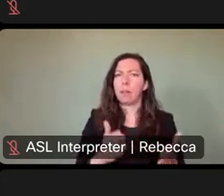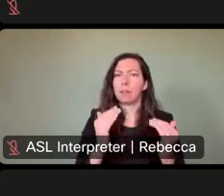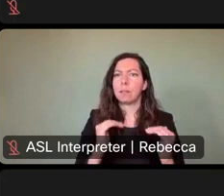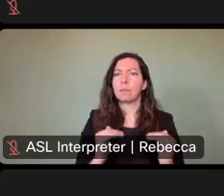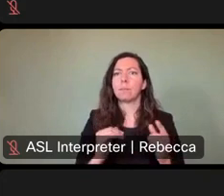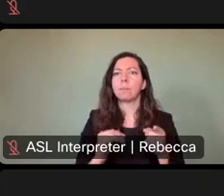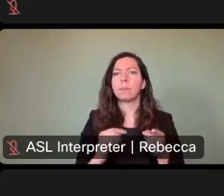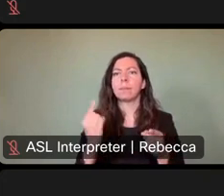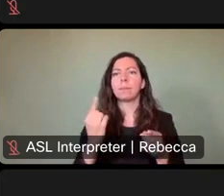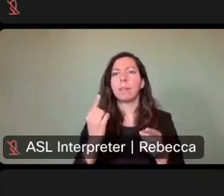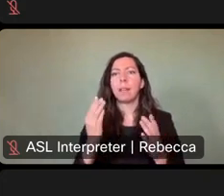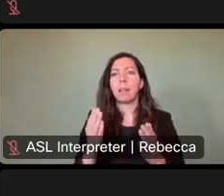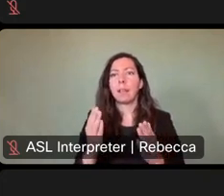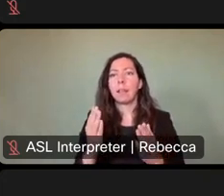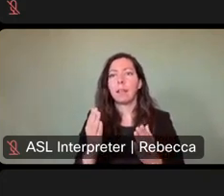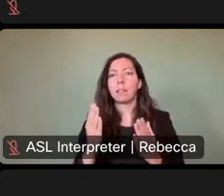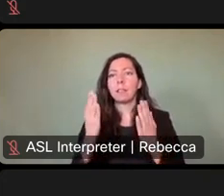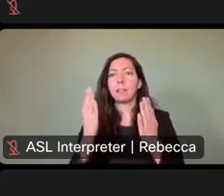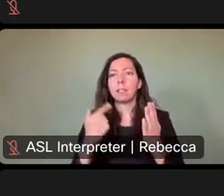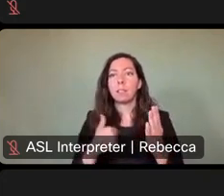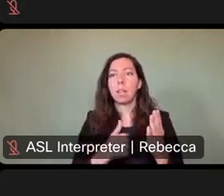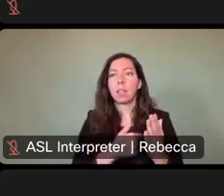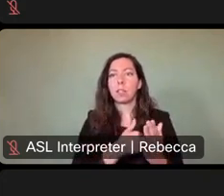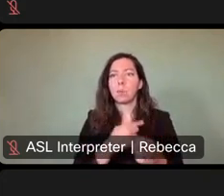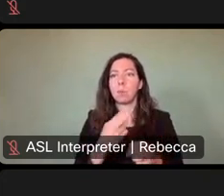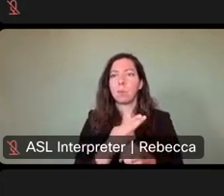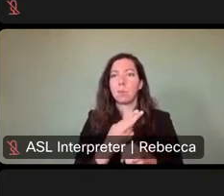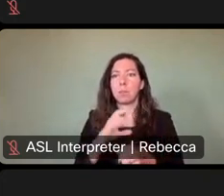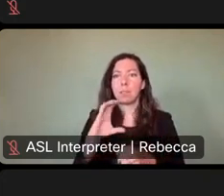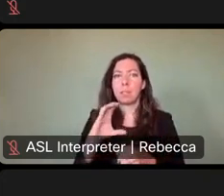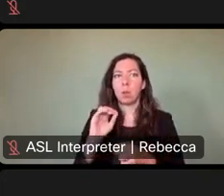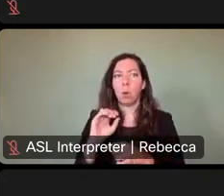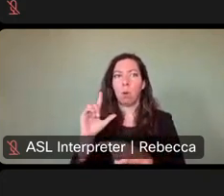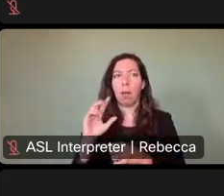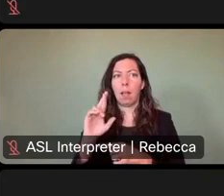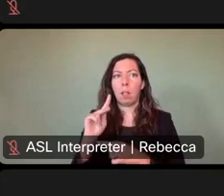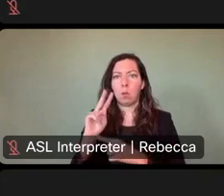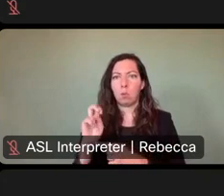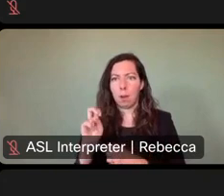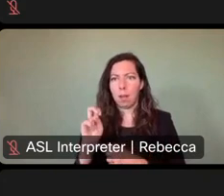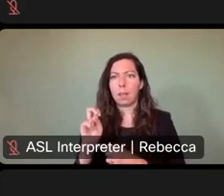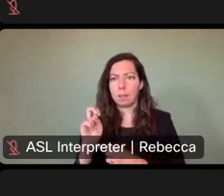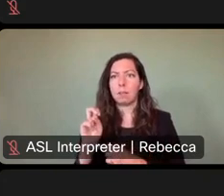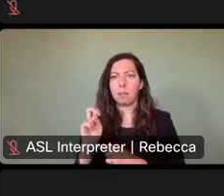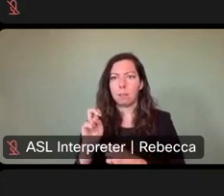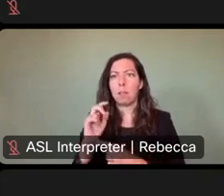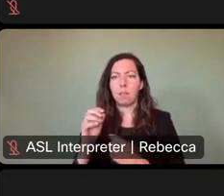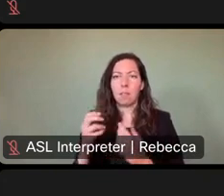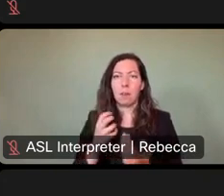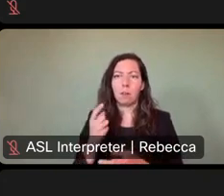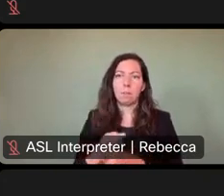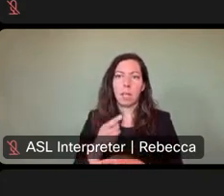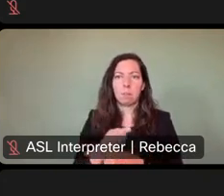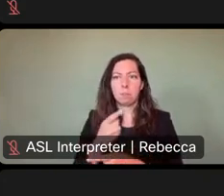okay, so my suggestion would be to use the col rates applicable to New Mexico and make increases based on incremental levels.